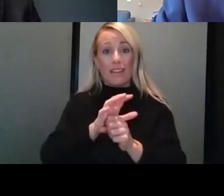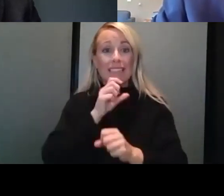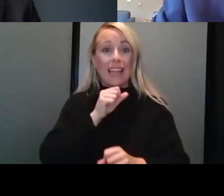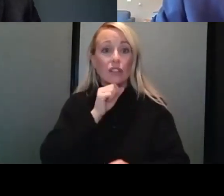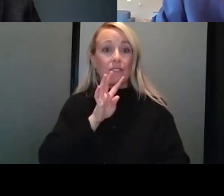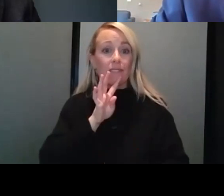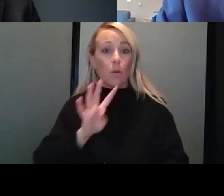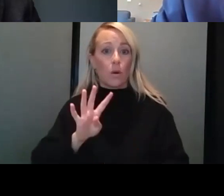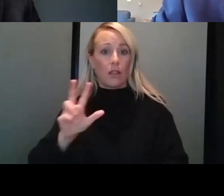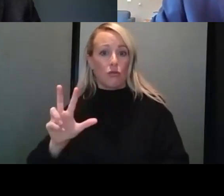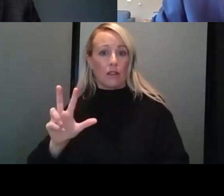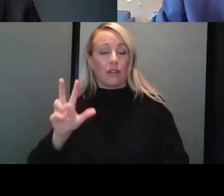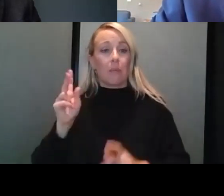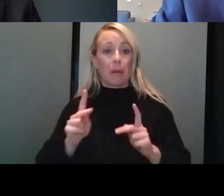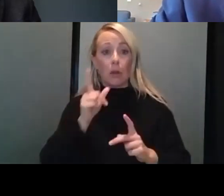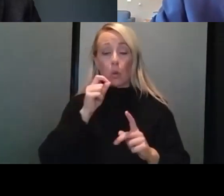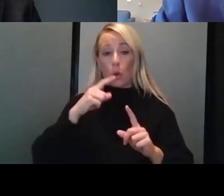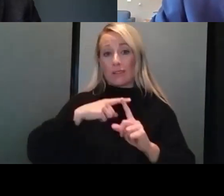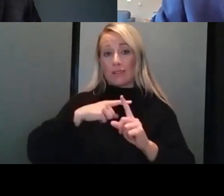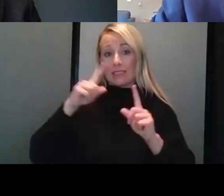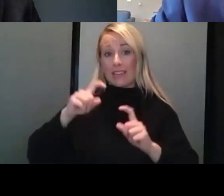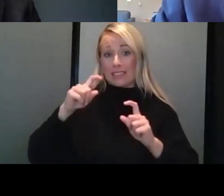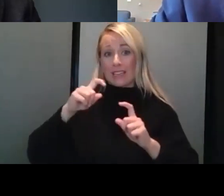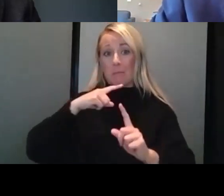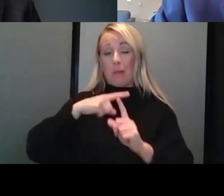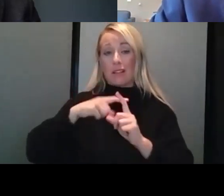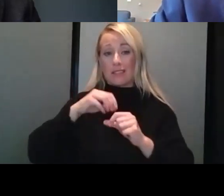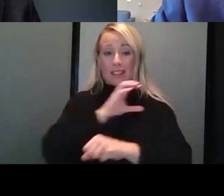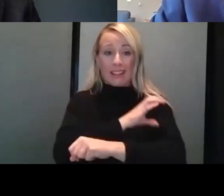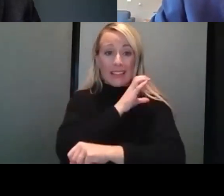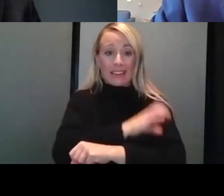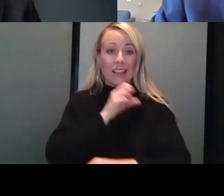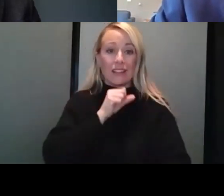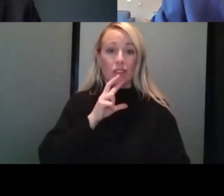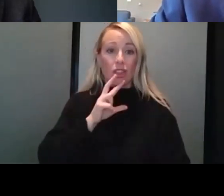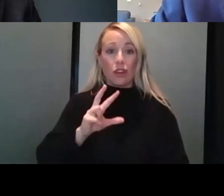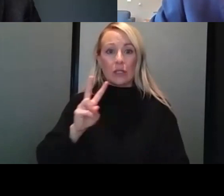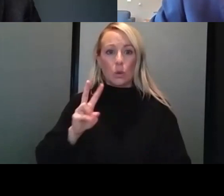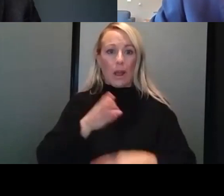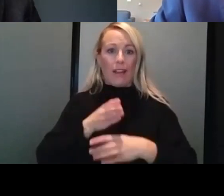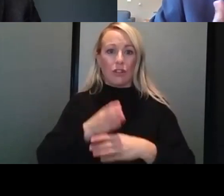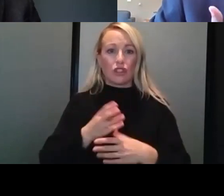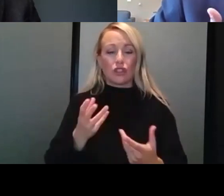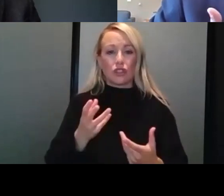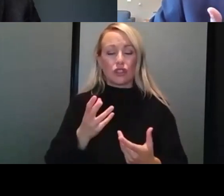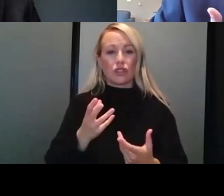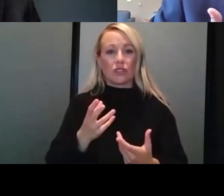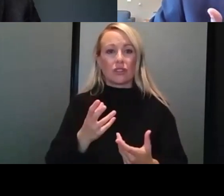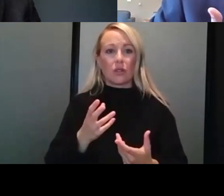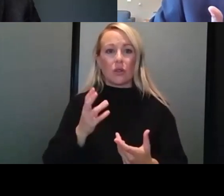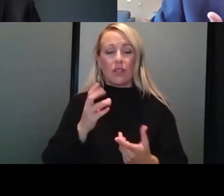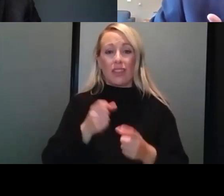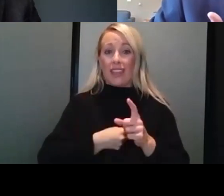average age of those that are testing positive in our clinics is 32. And so you can see the impact